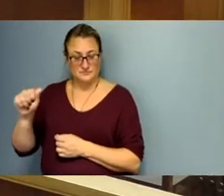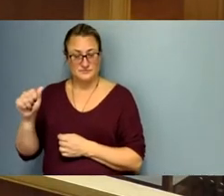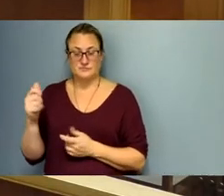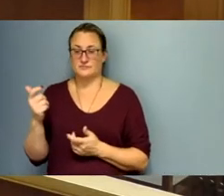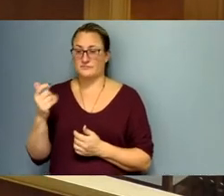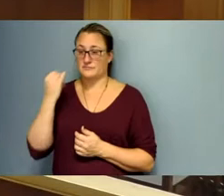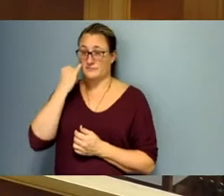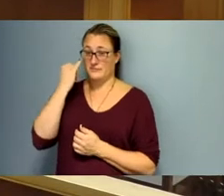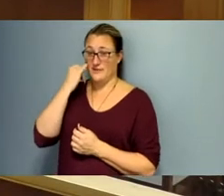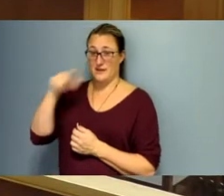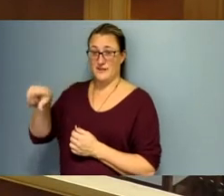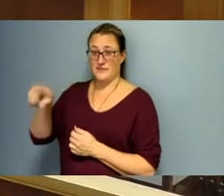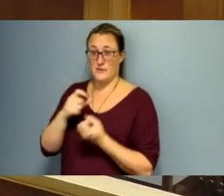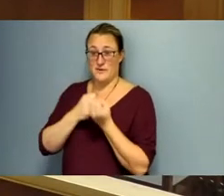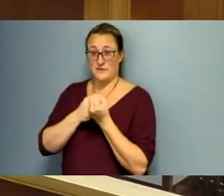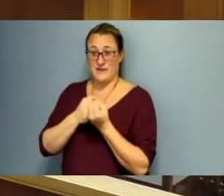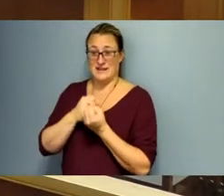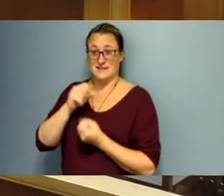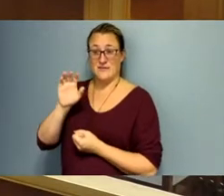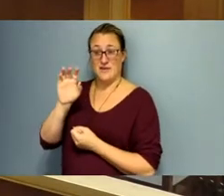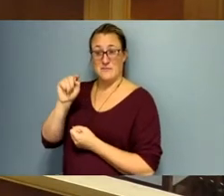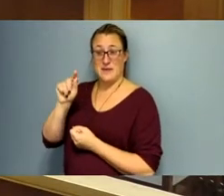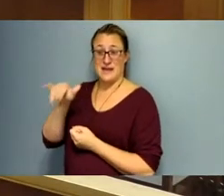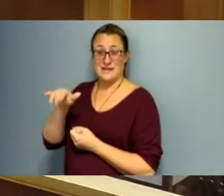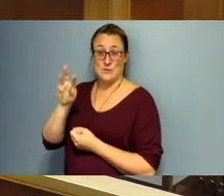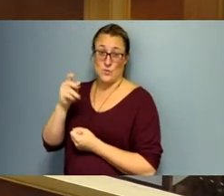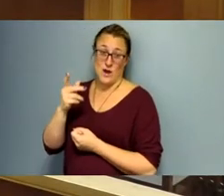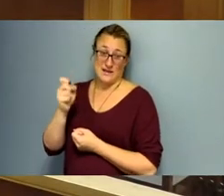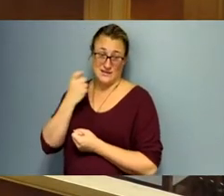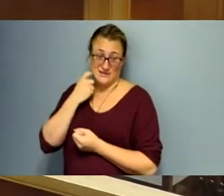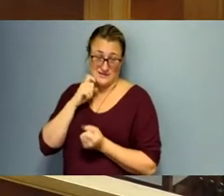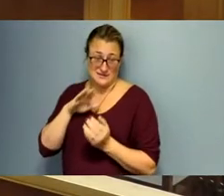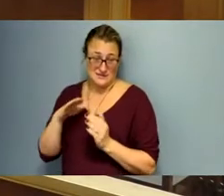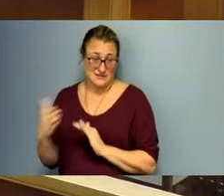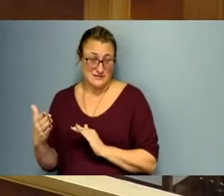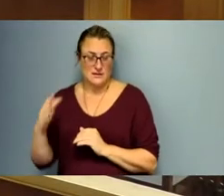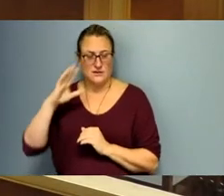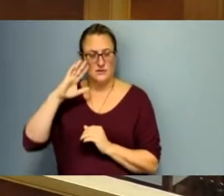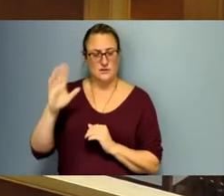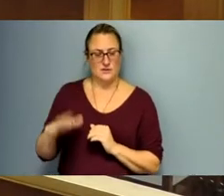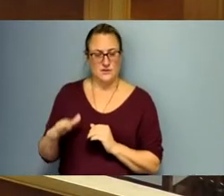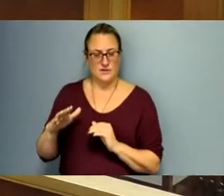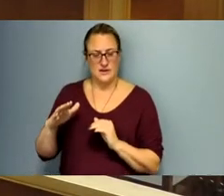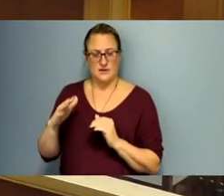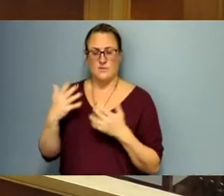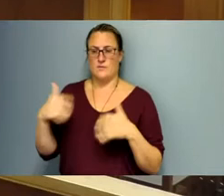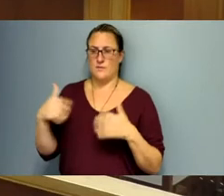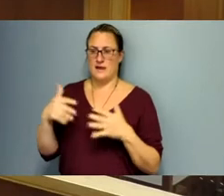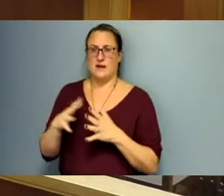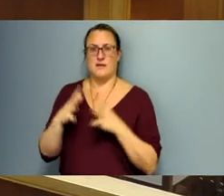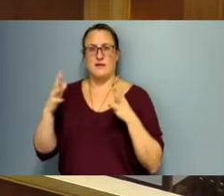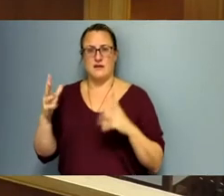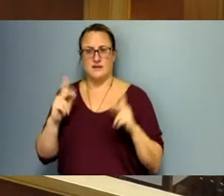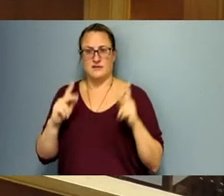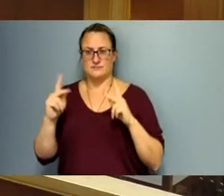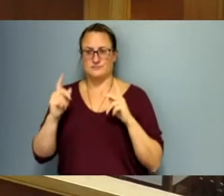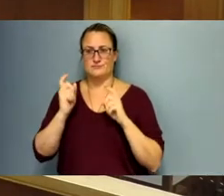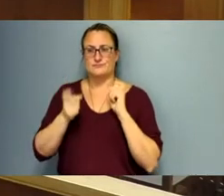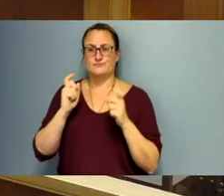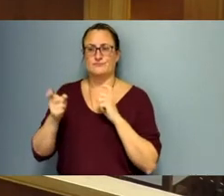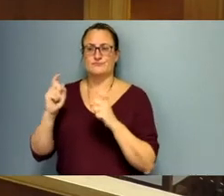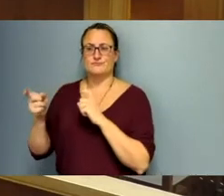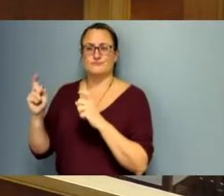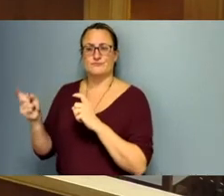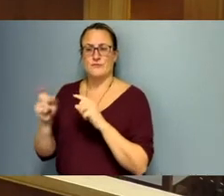fans of the late Betty White will note that there's been sort of a focused campaign through social media